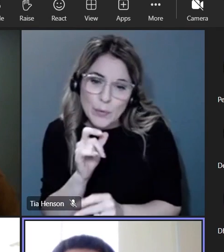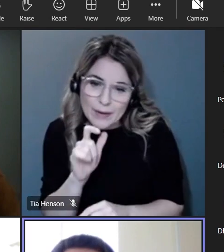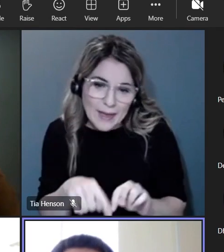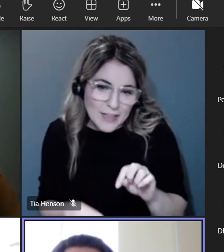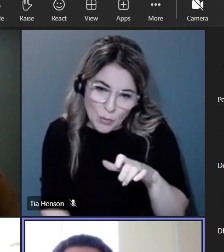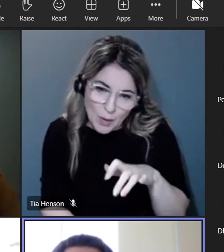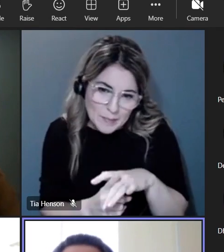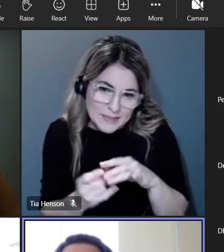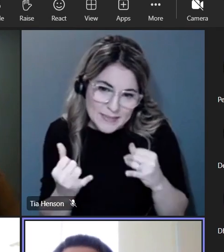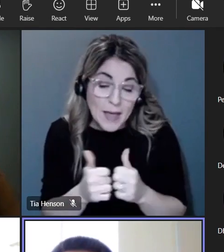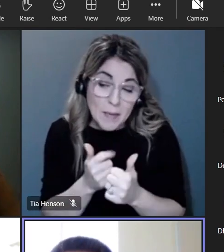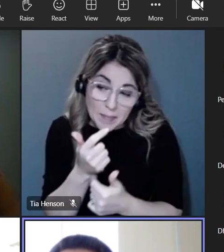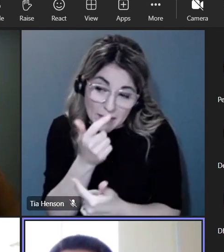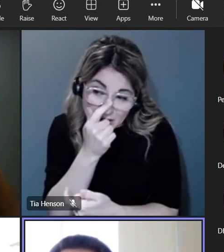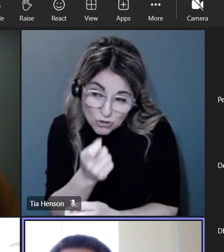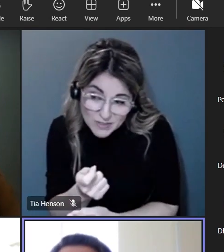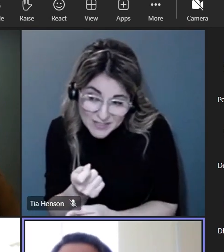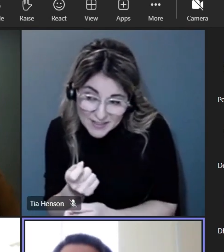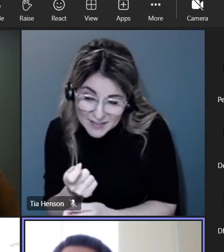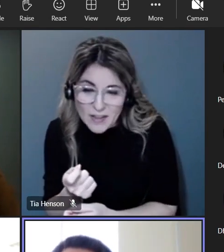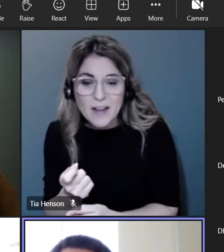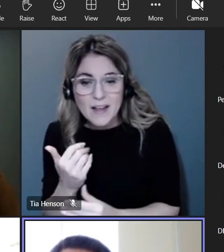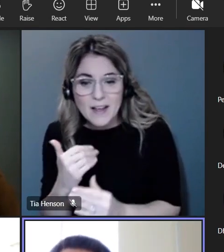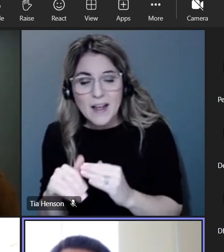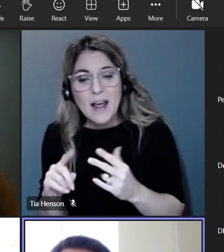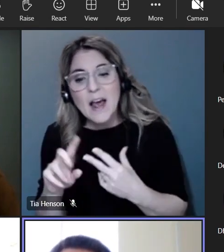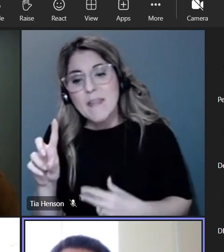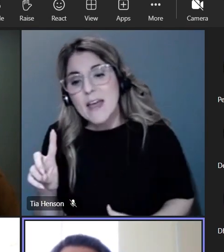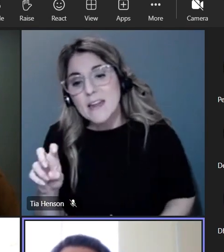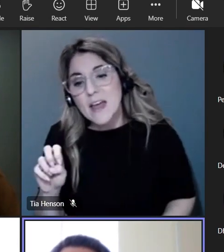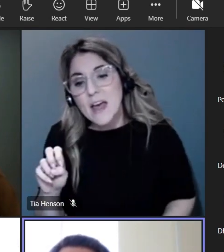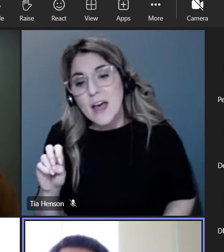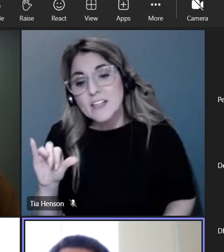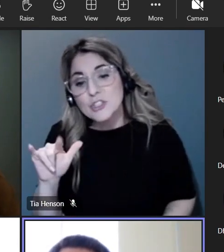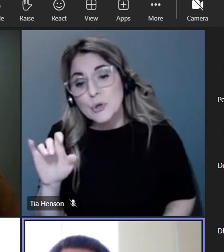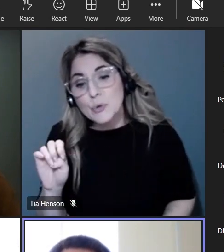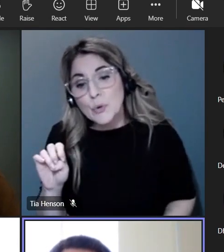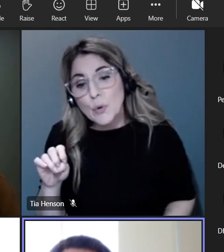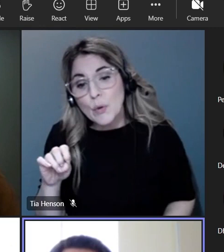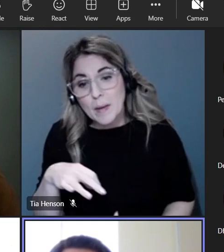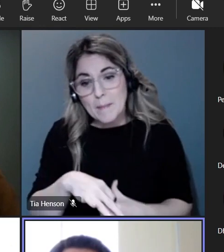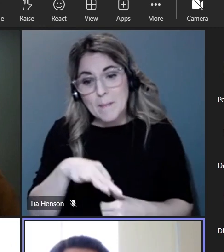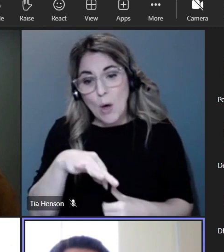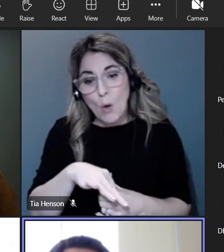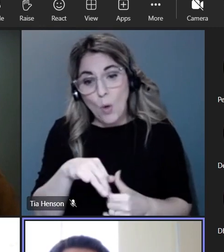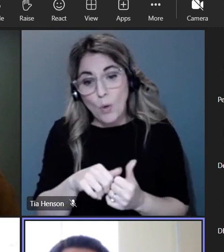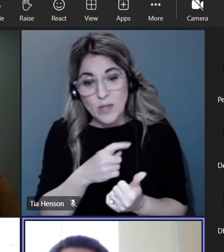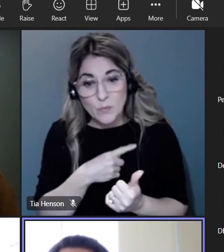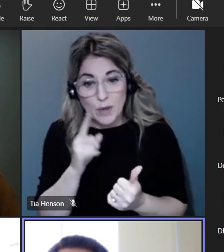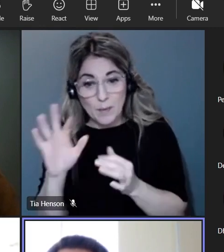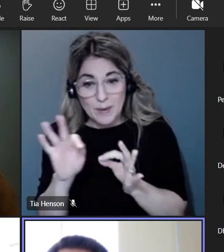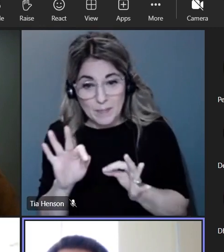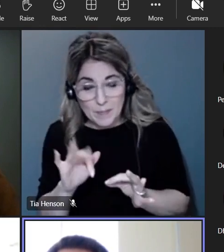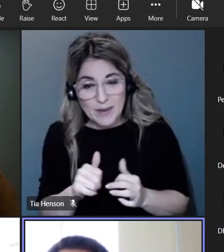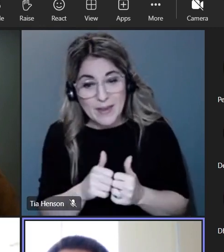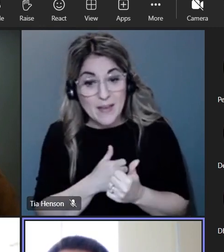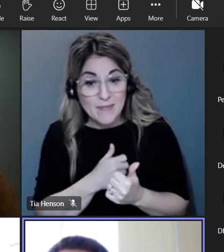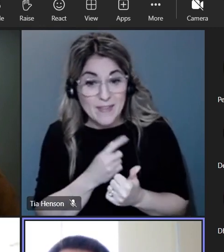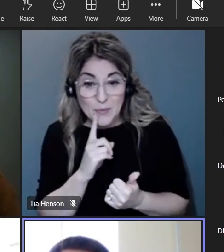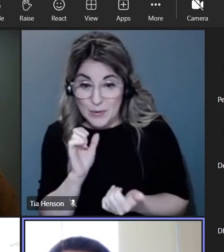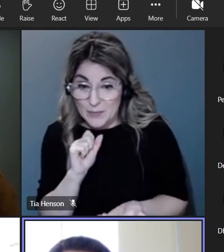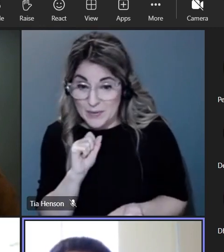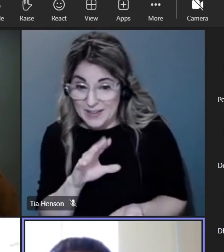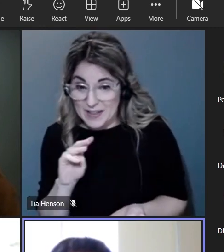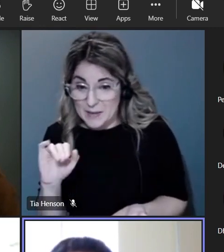to see if they're interested then i'll send out a doodle poll we'll plan our meeting time and we will get you um those applications